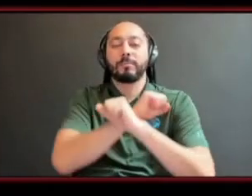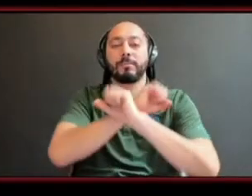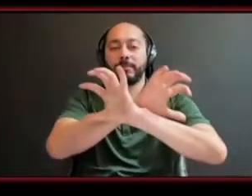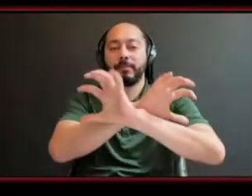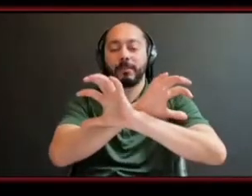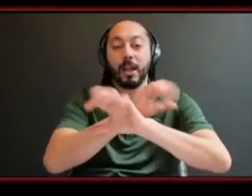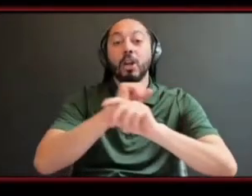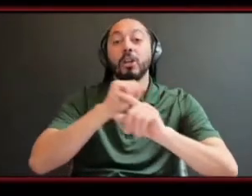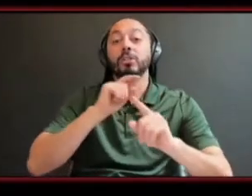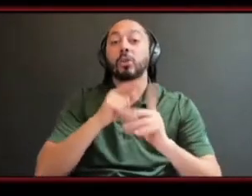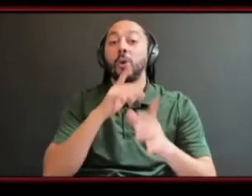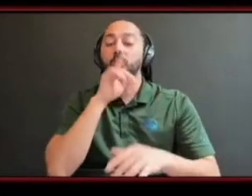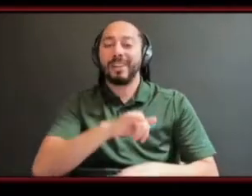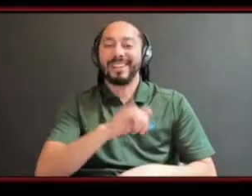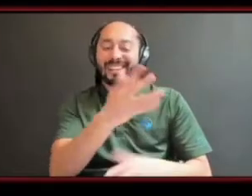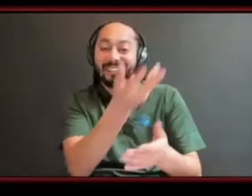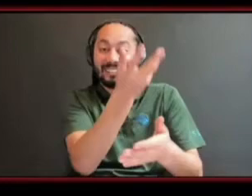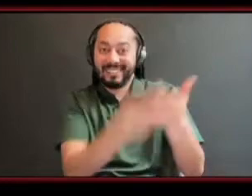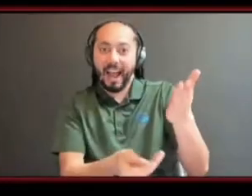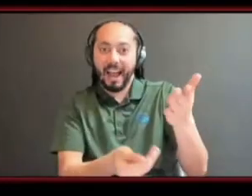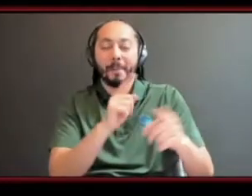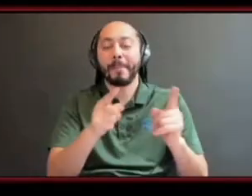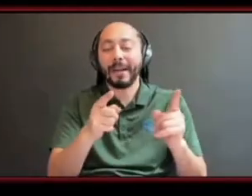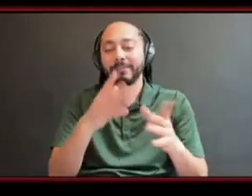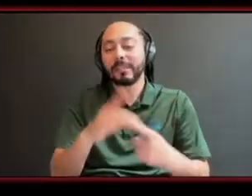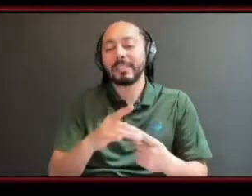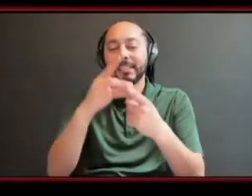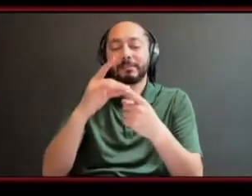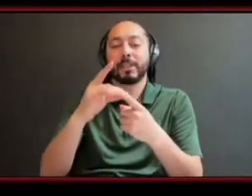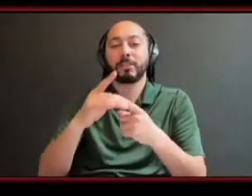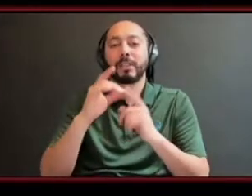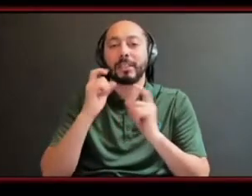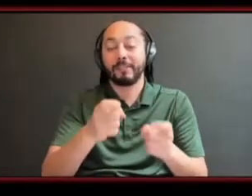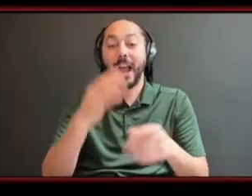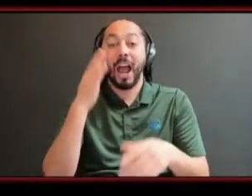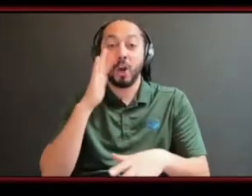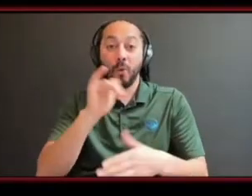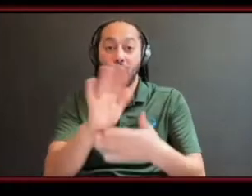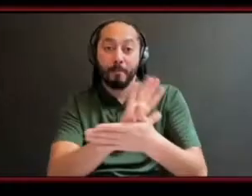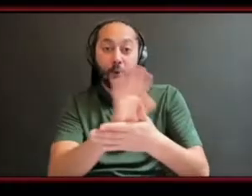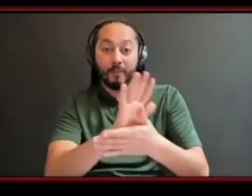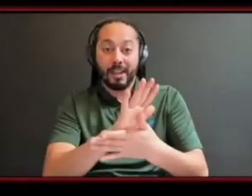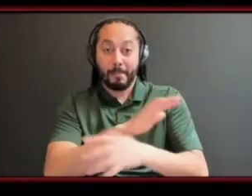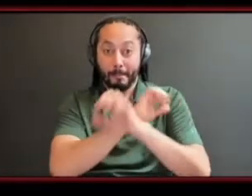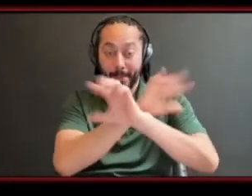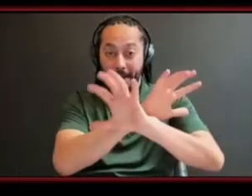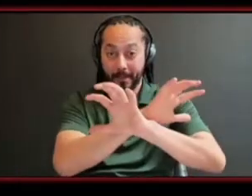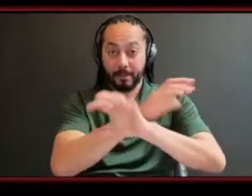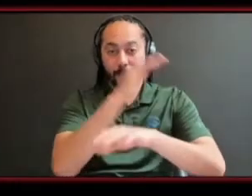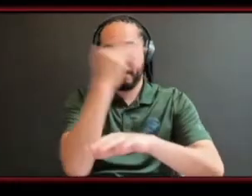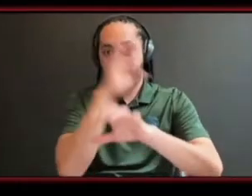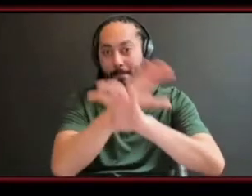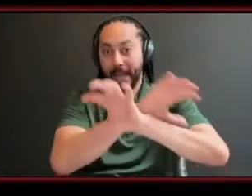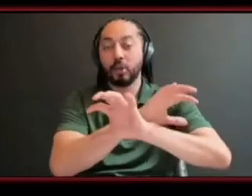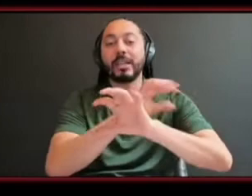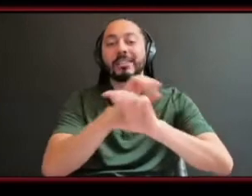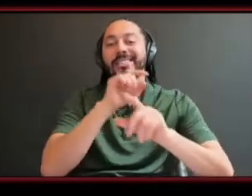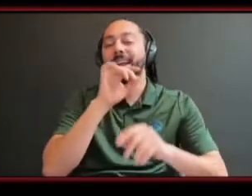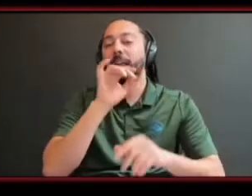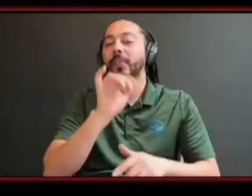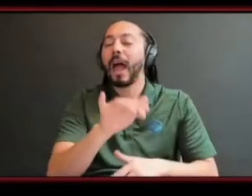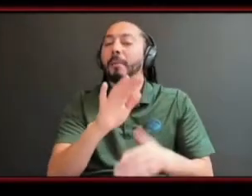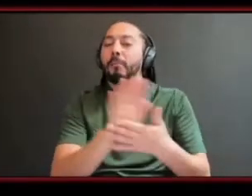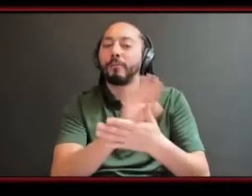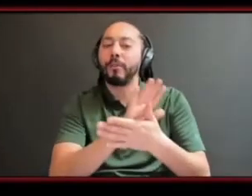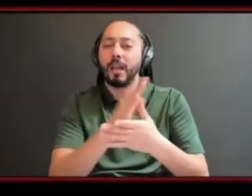just something a special gift and i know uh black panther that movie kind of um invigorated us